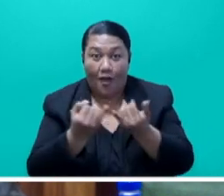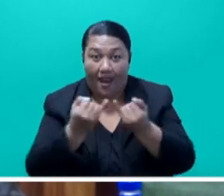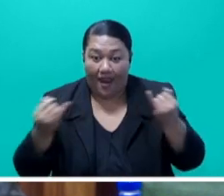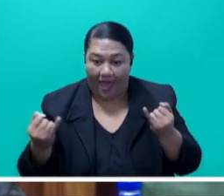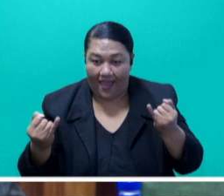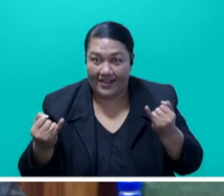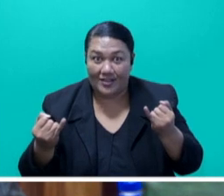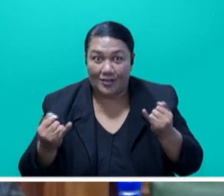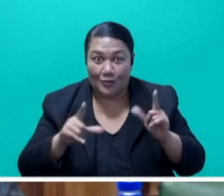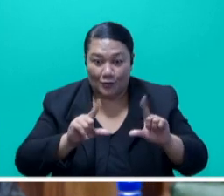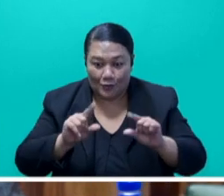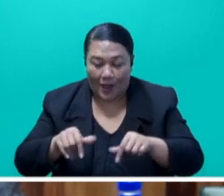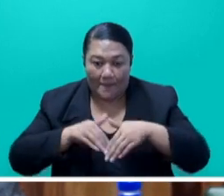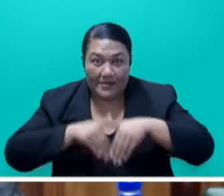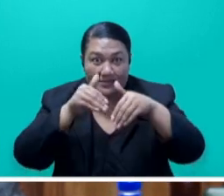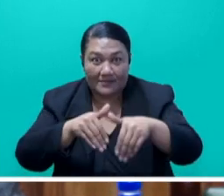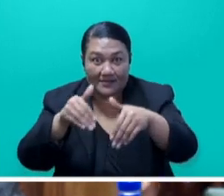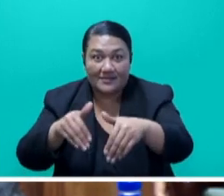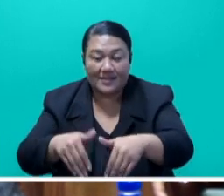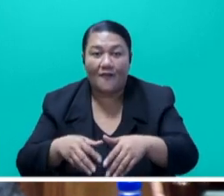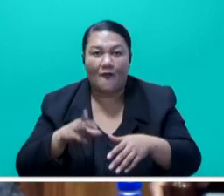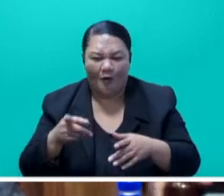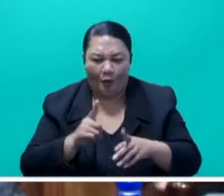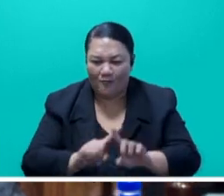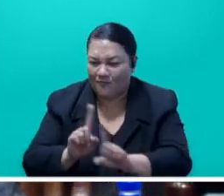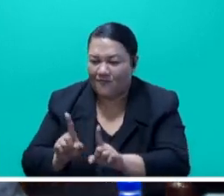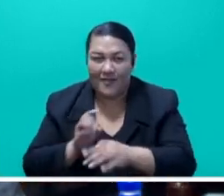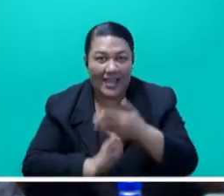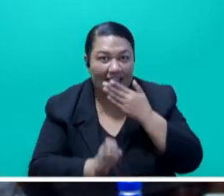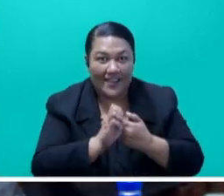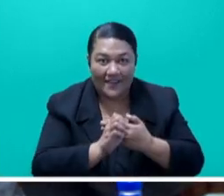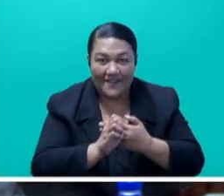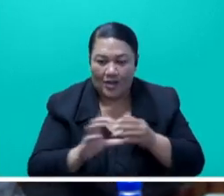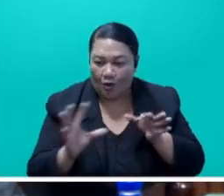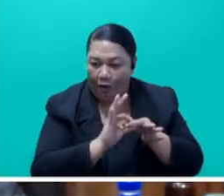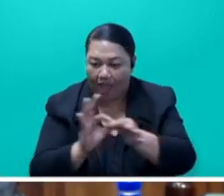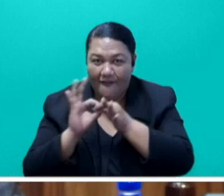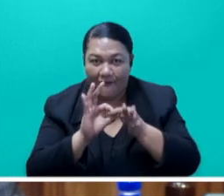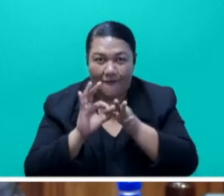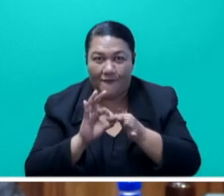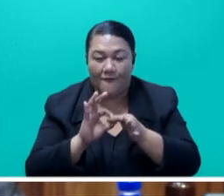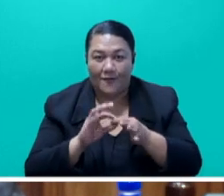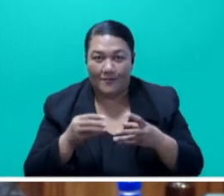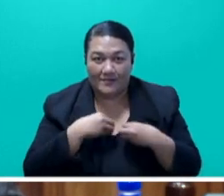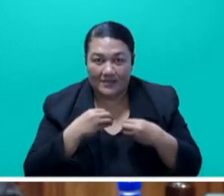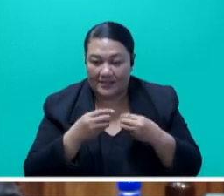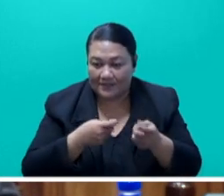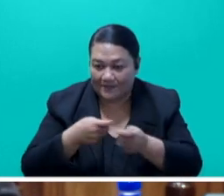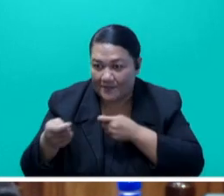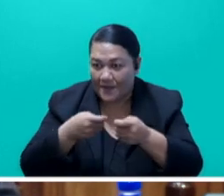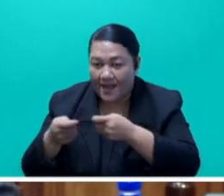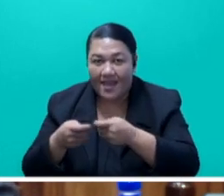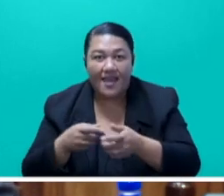Tourism Fiji is actually participating in in-country events with most recent being the Connect Marketplace event in Michigan to promote MICE